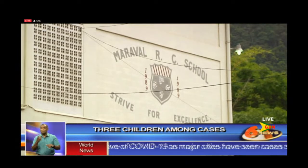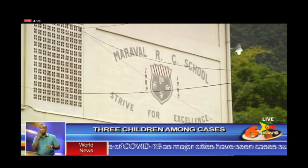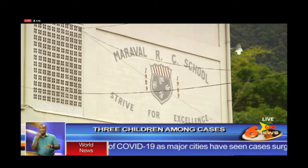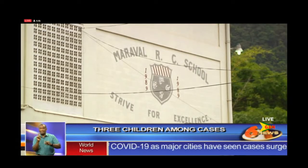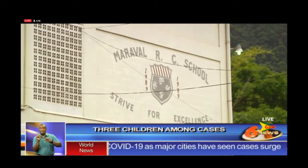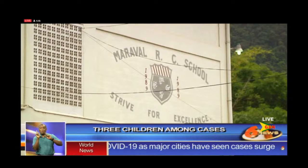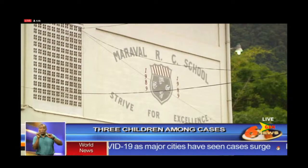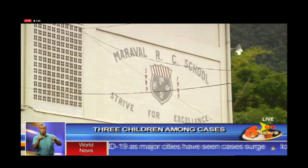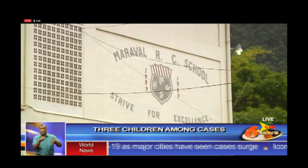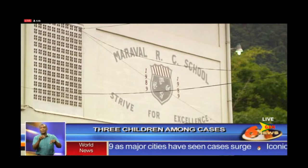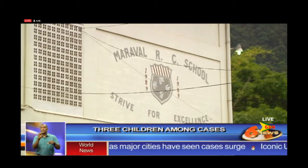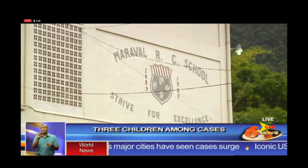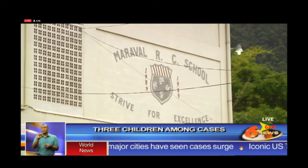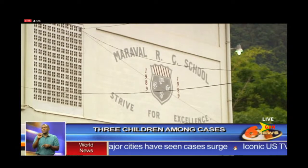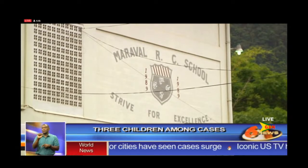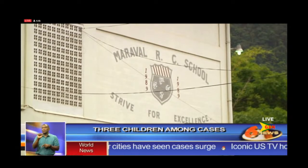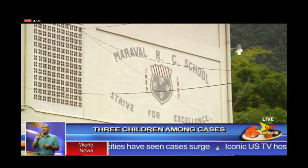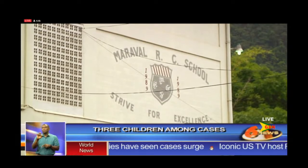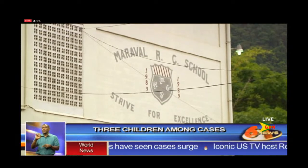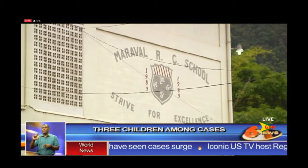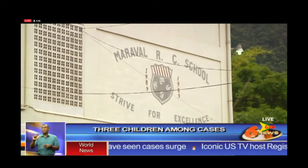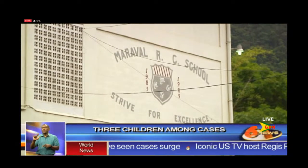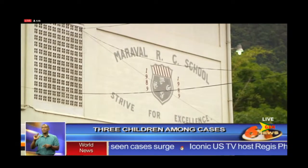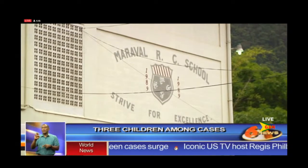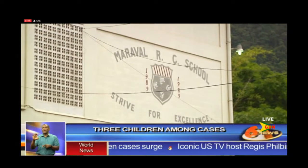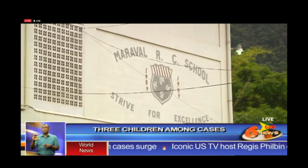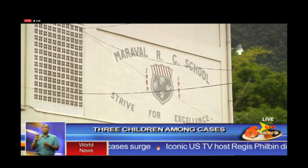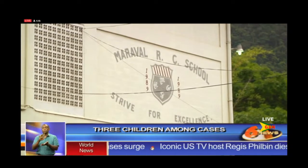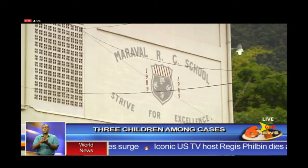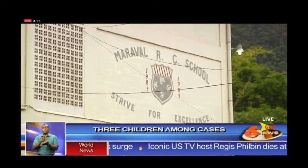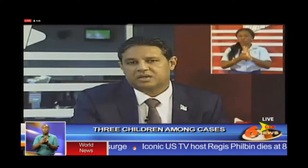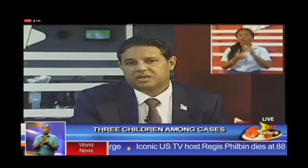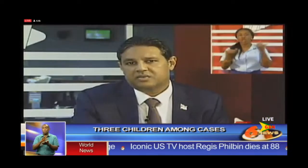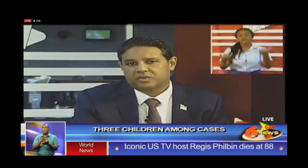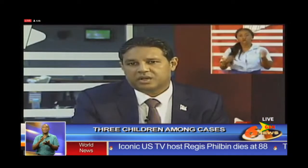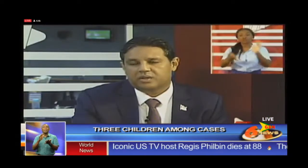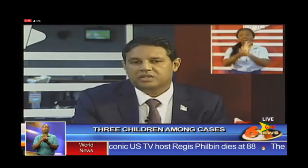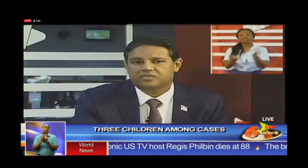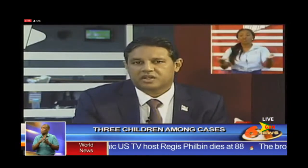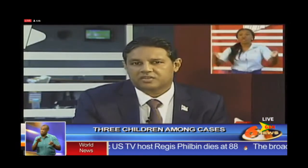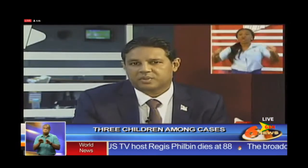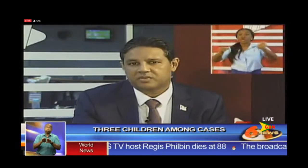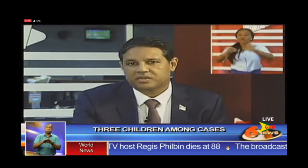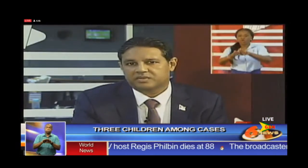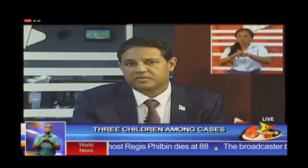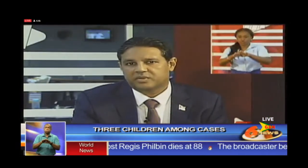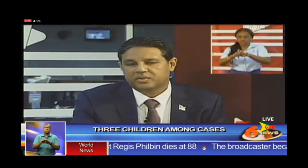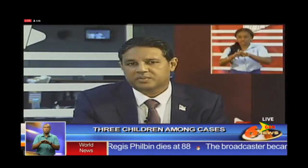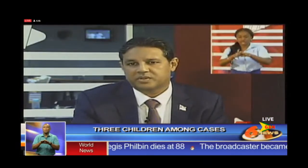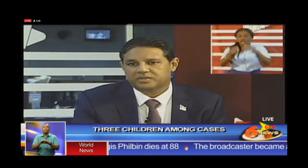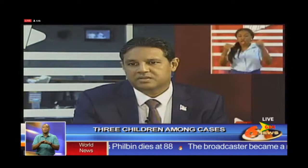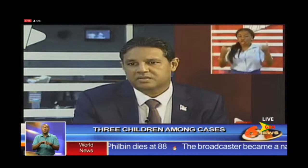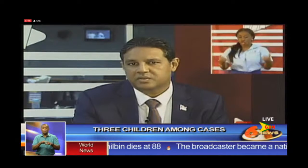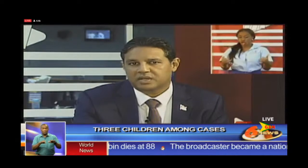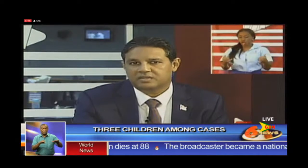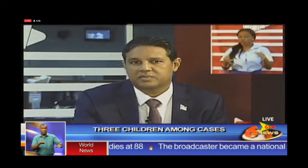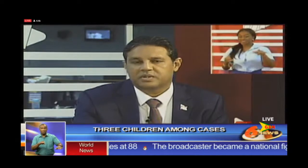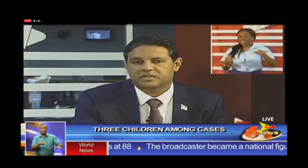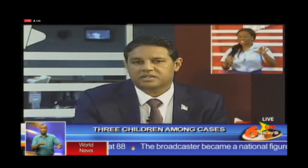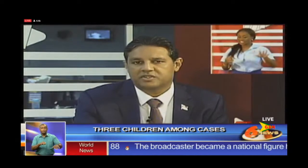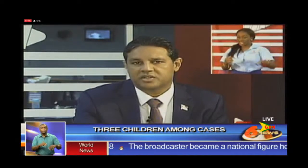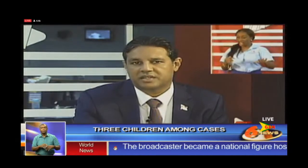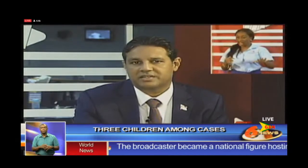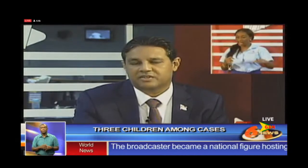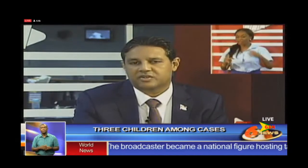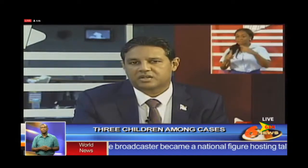RC school, prompting immediate closure of the institution. So now that this child is positive, those persons, students,